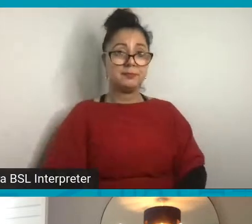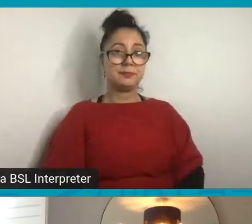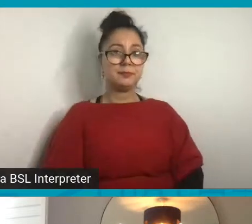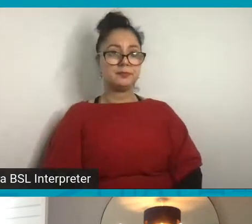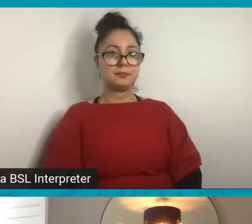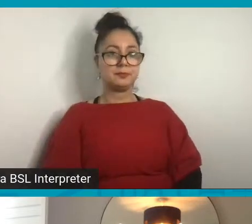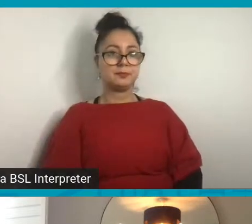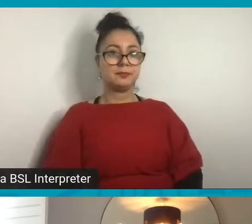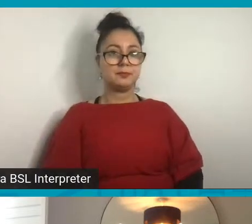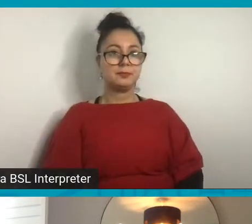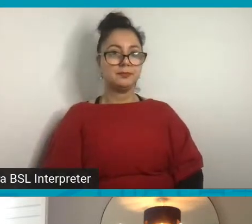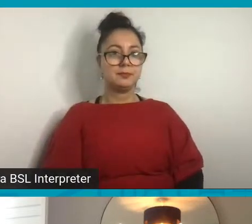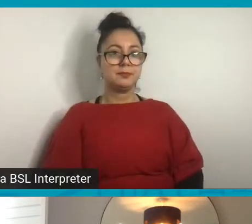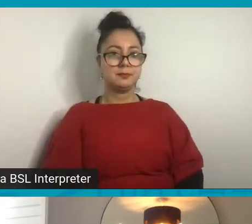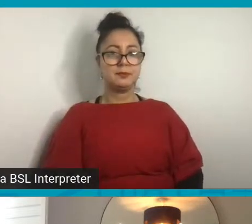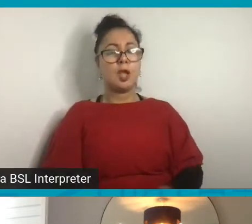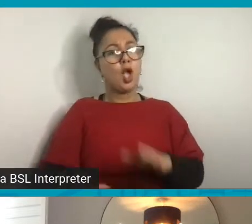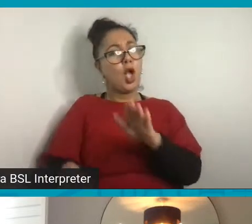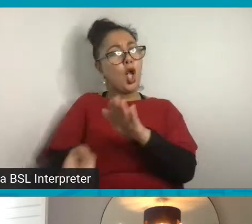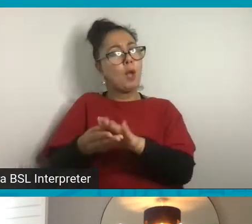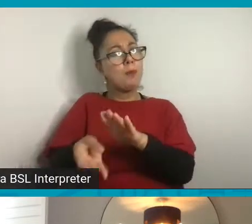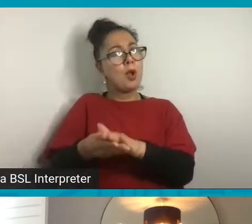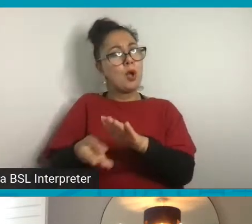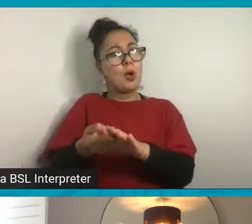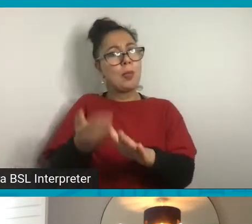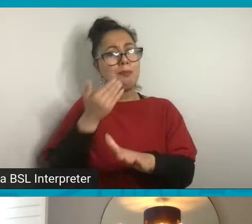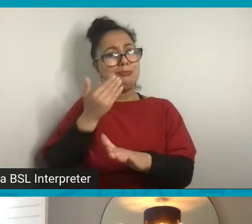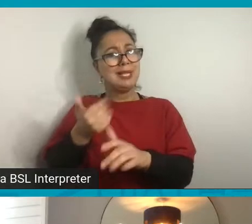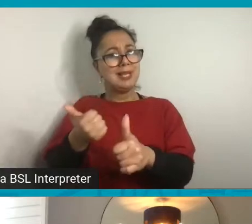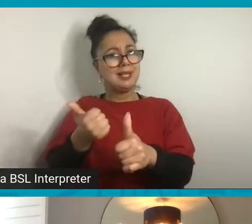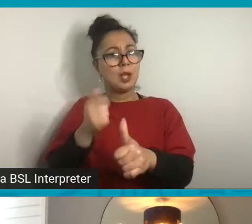Do upload into the Padlet. We're going to have a look at those.